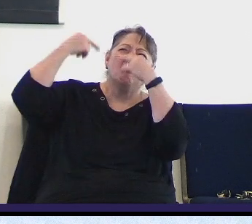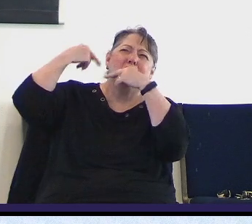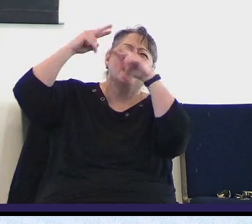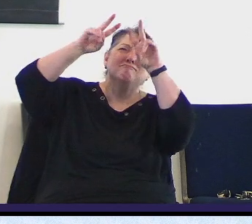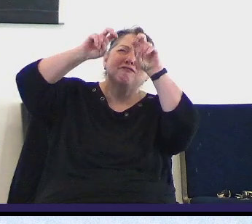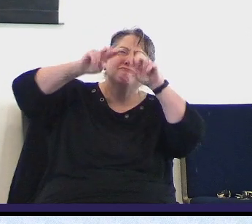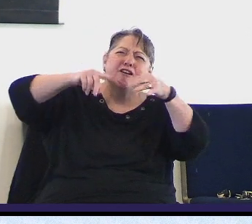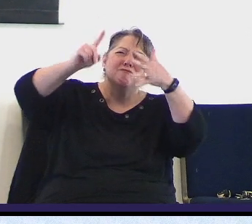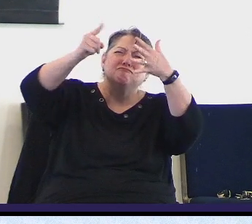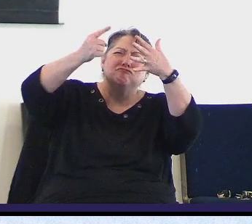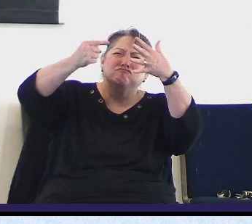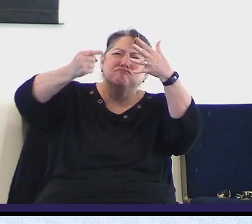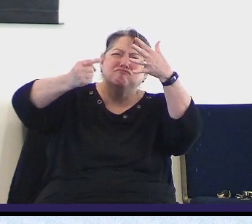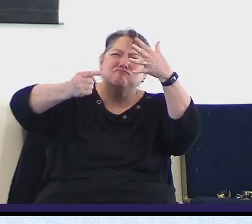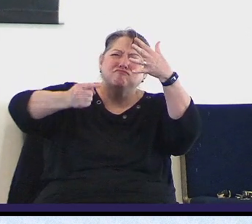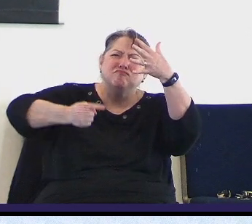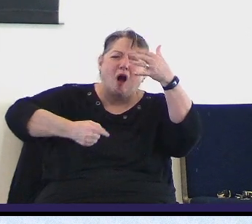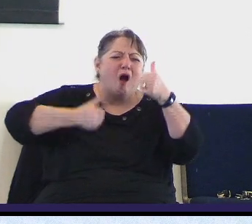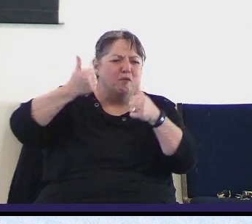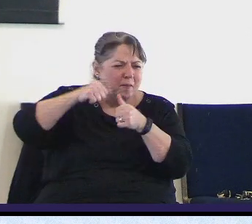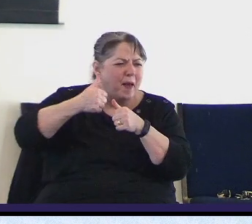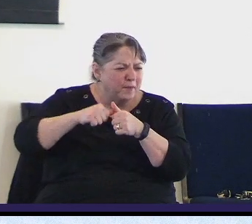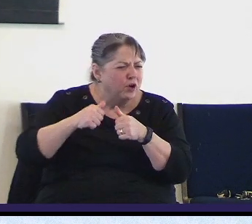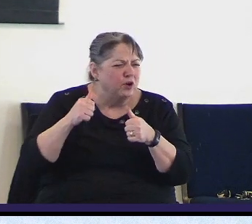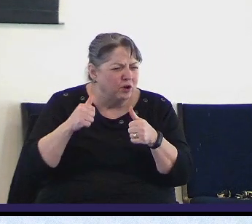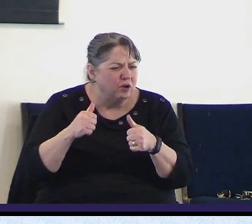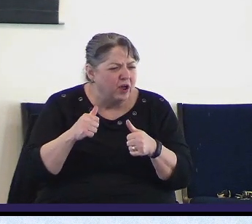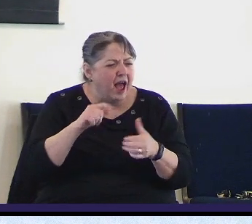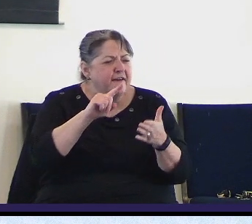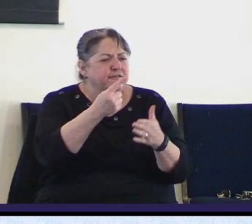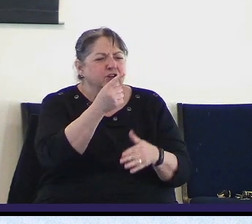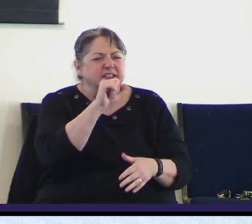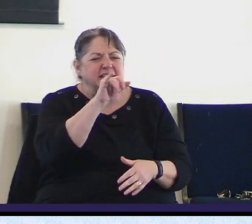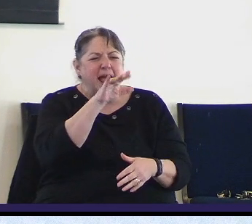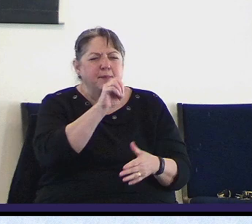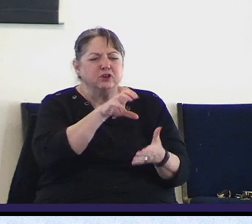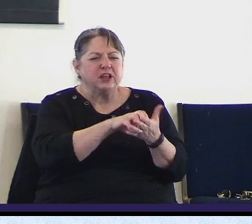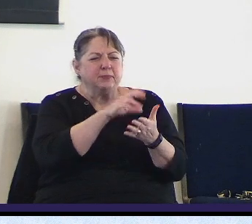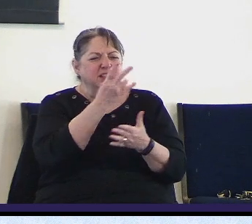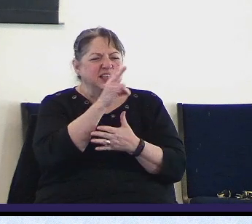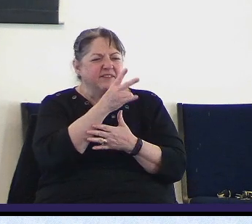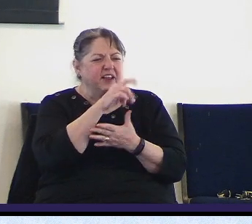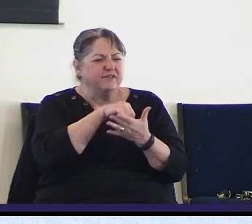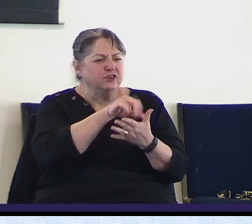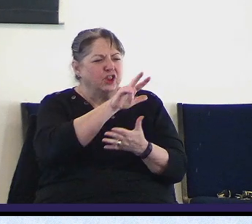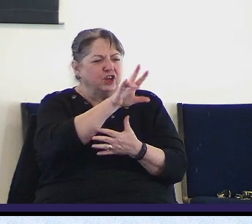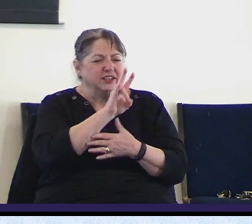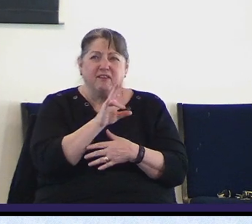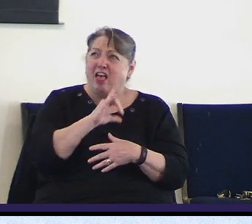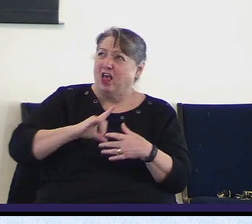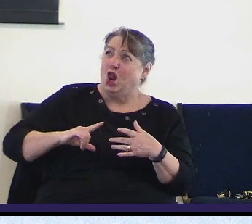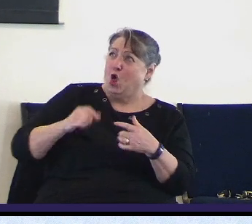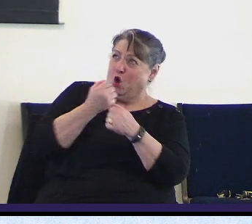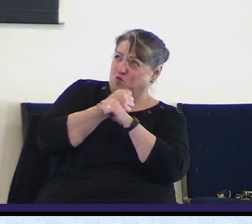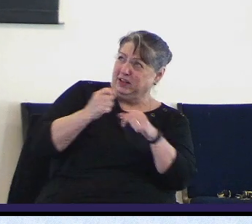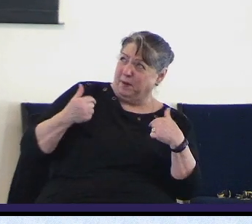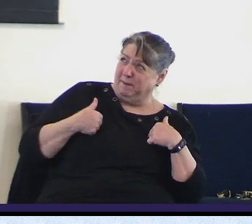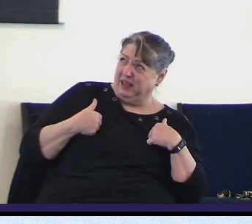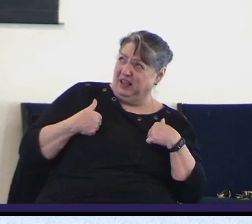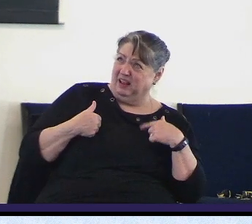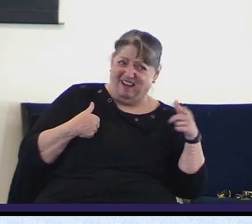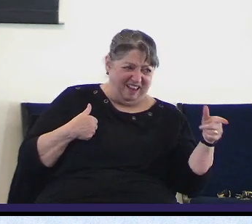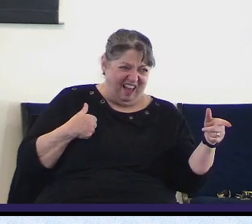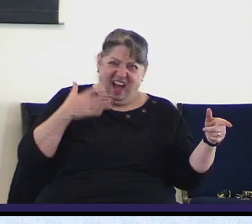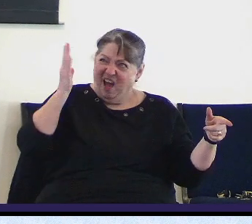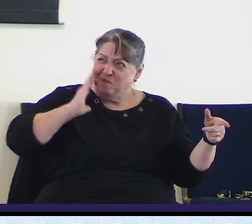done listen to some of his views not on the screen first Samuel 17 37 the Lord who rescued me from the paw of